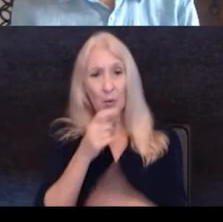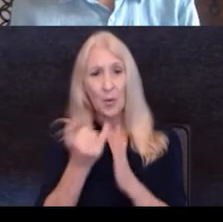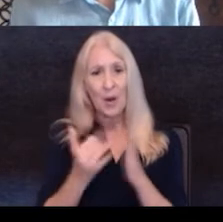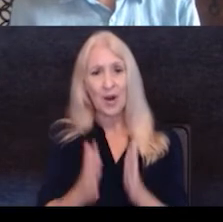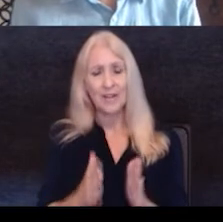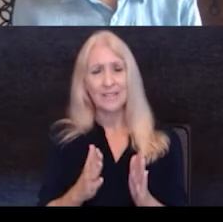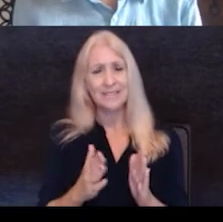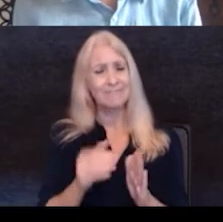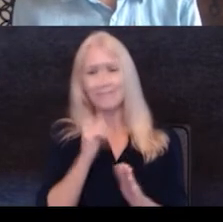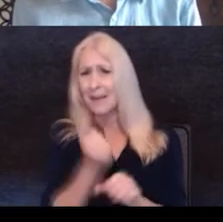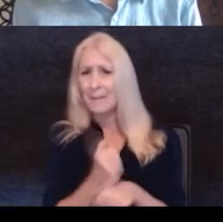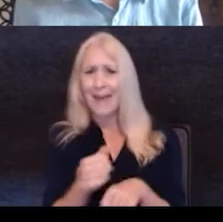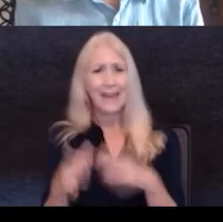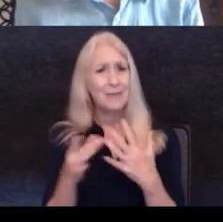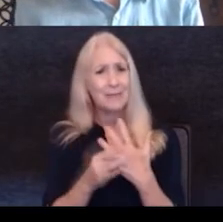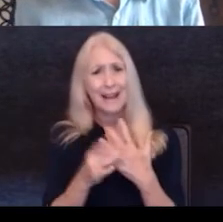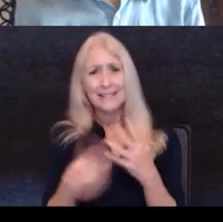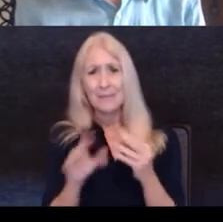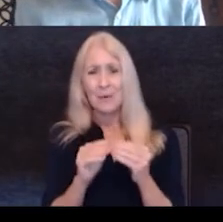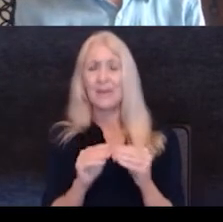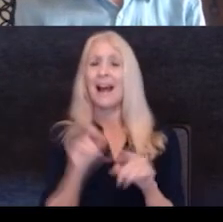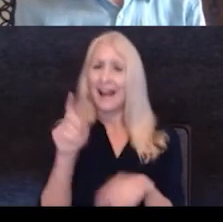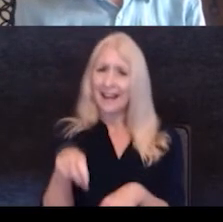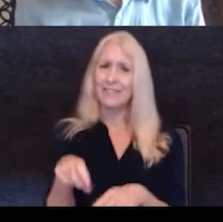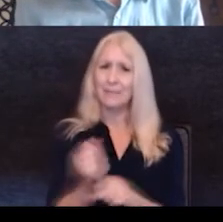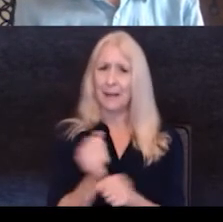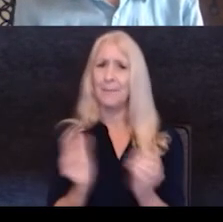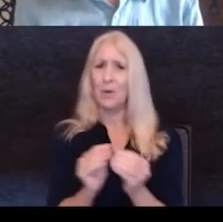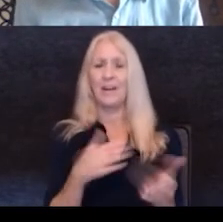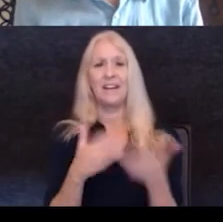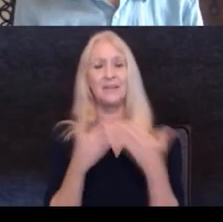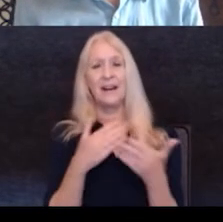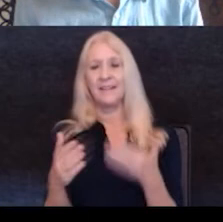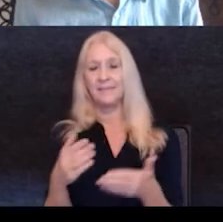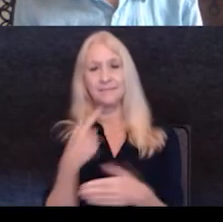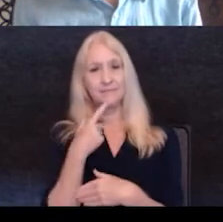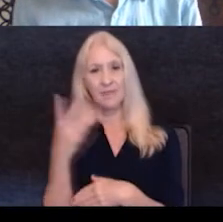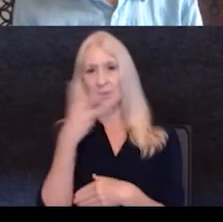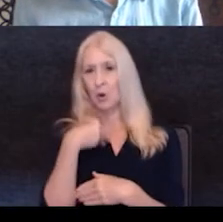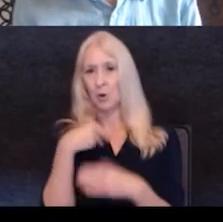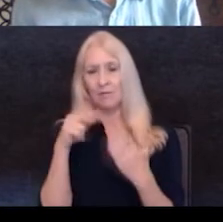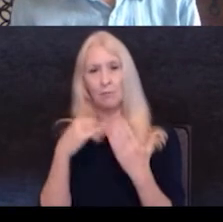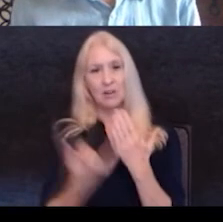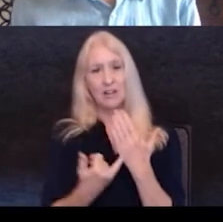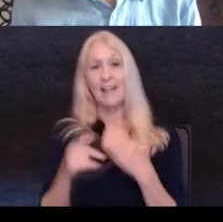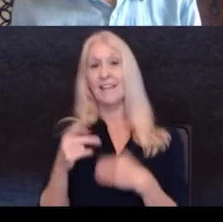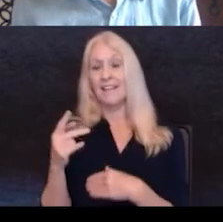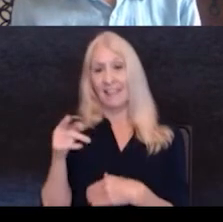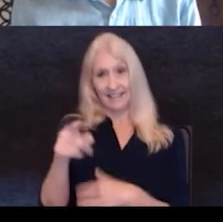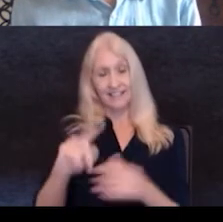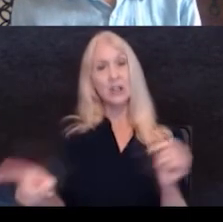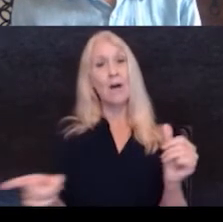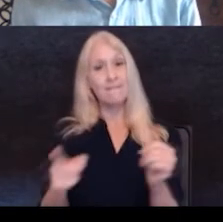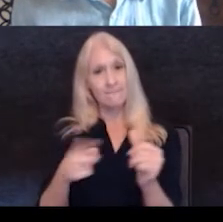she's not doing the rings anymore, but she's got to change that. Anyway, tell us about this beautiful project. So this was actually our first project in